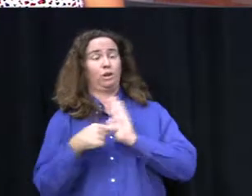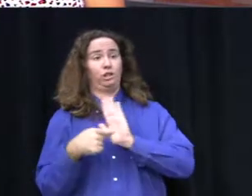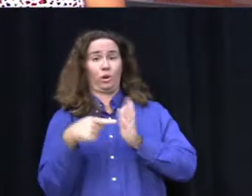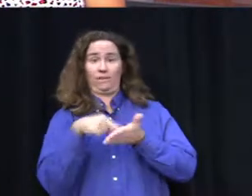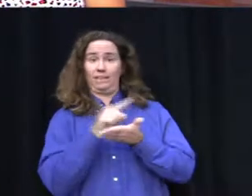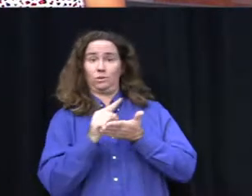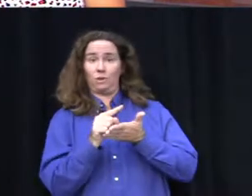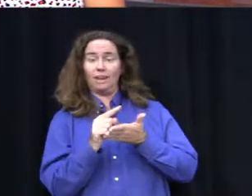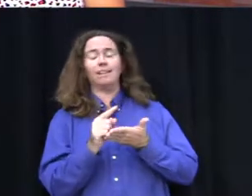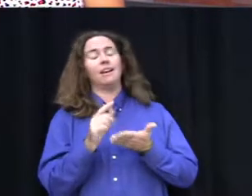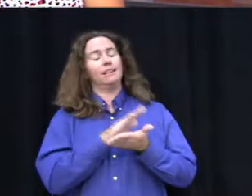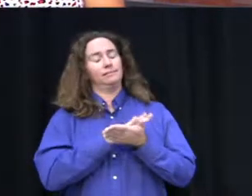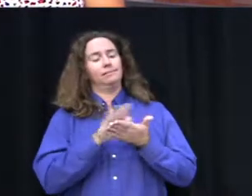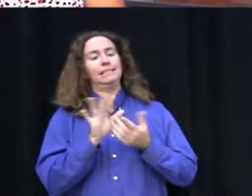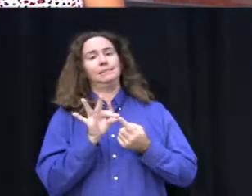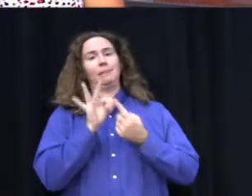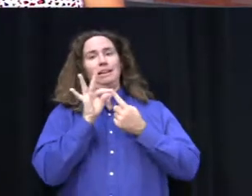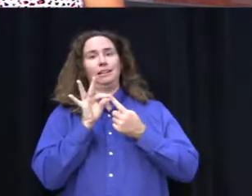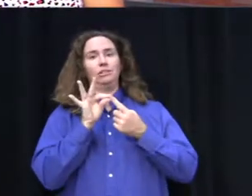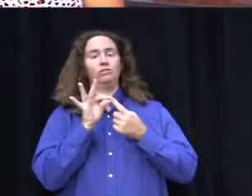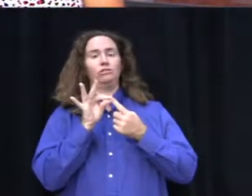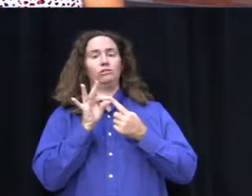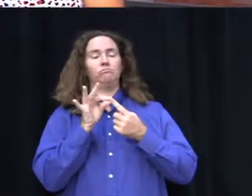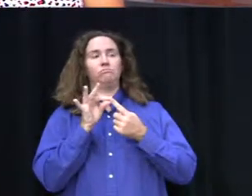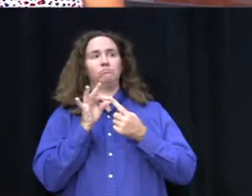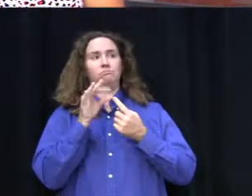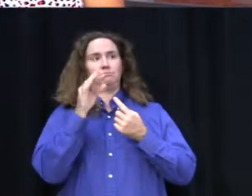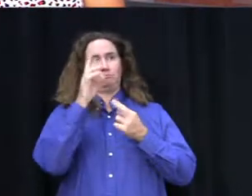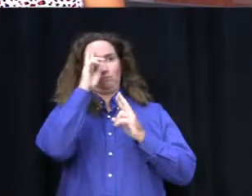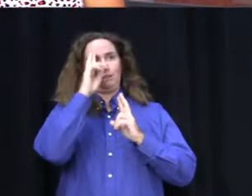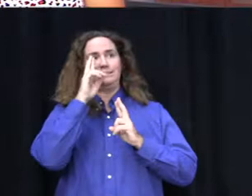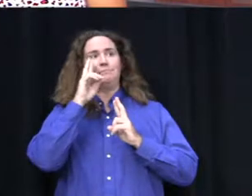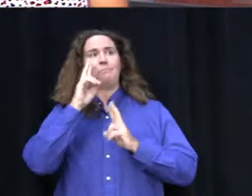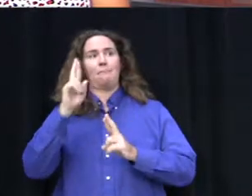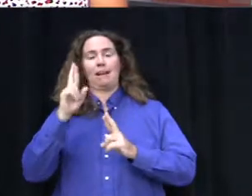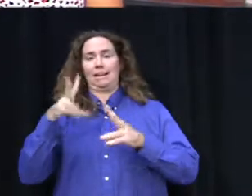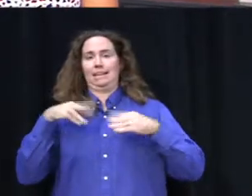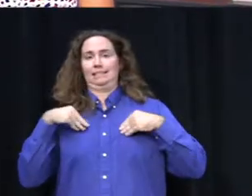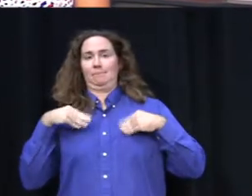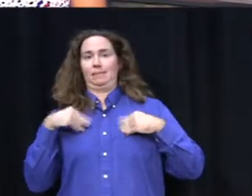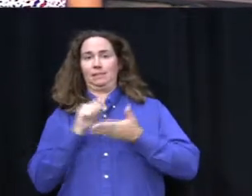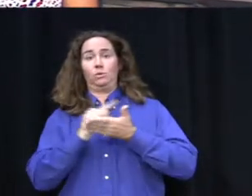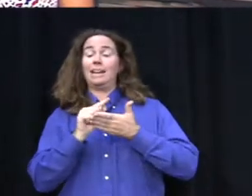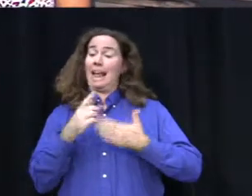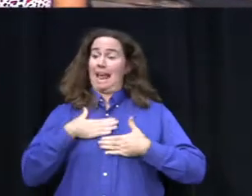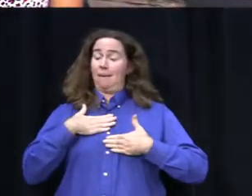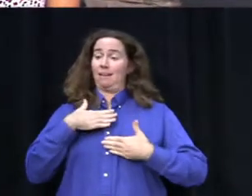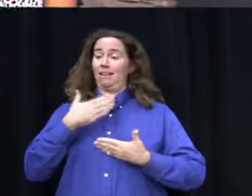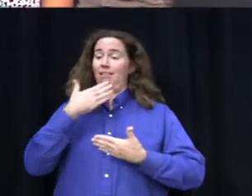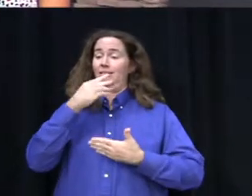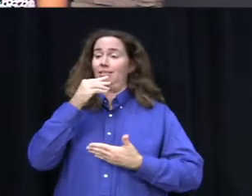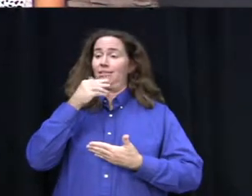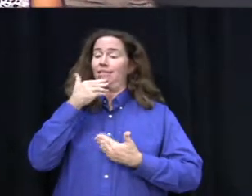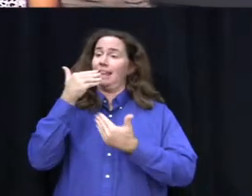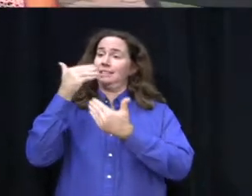now leave you with a very special package dedicated to Tolerance and Acceptance Week. Have a happy Thanksgiving, Warhawks!